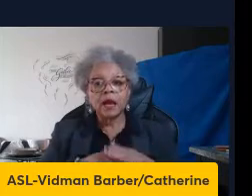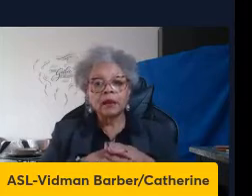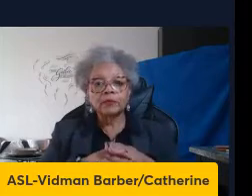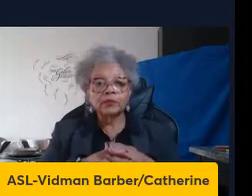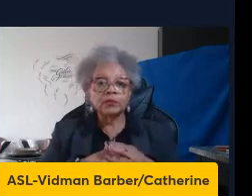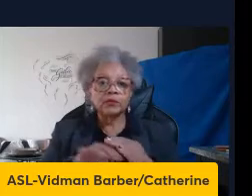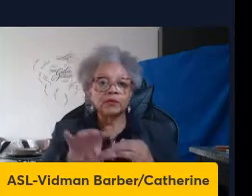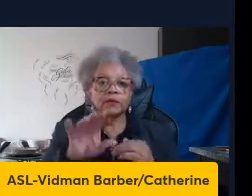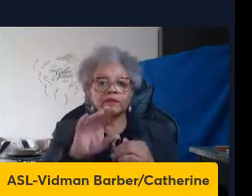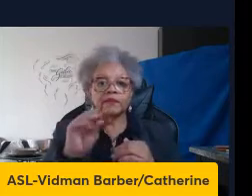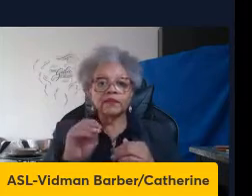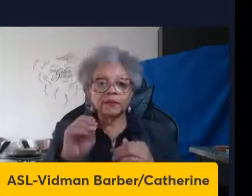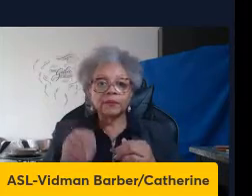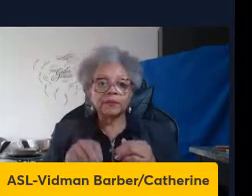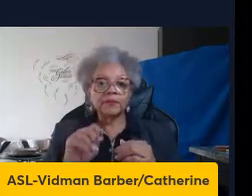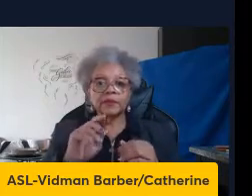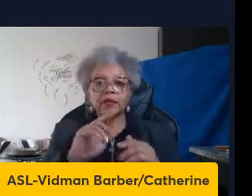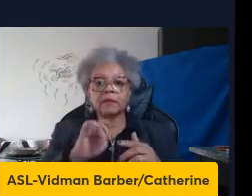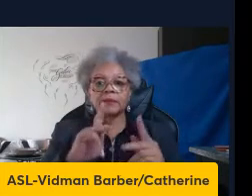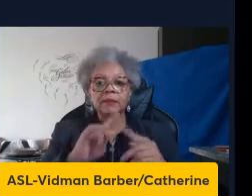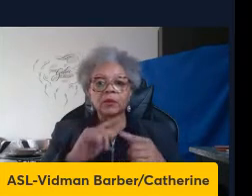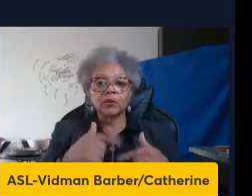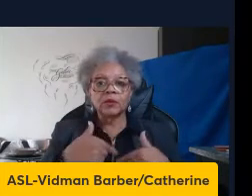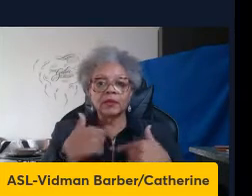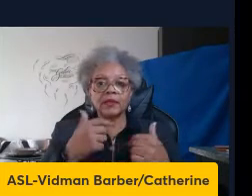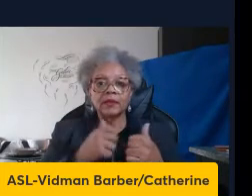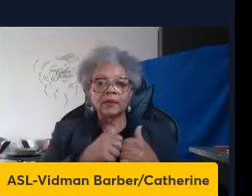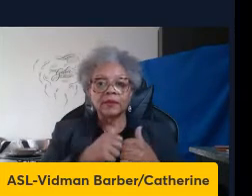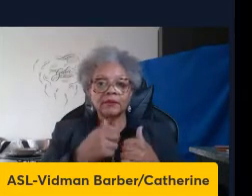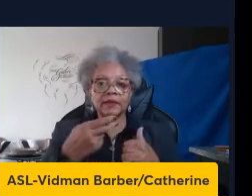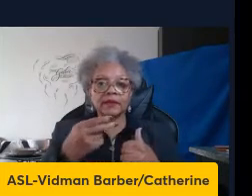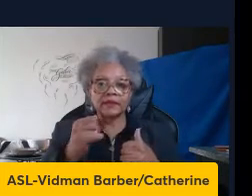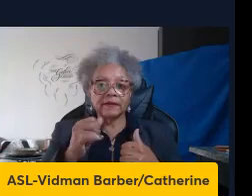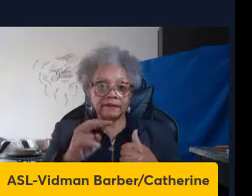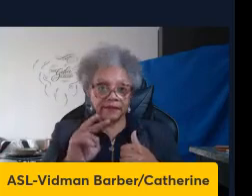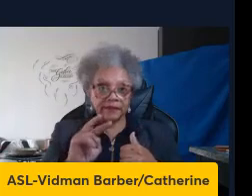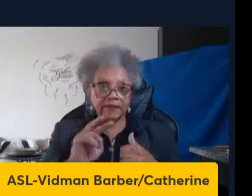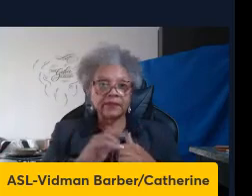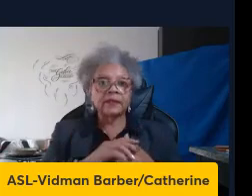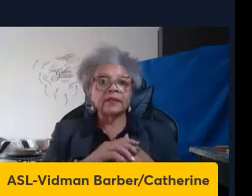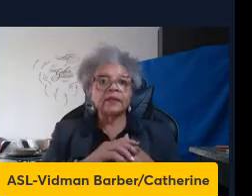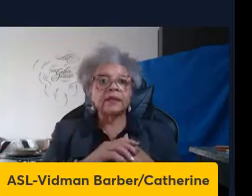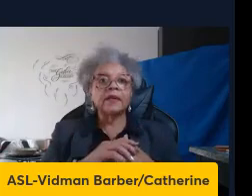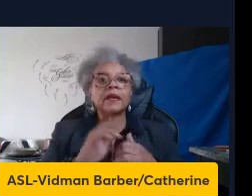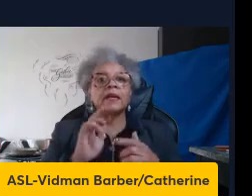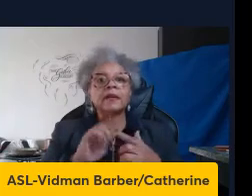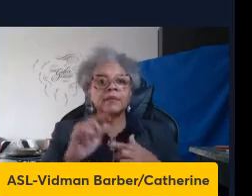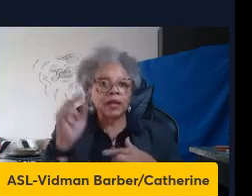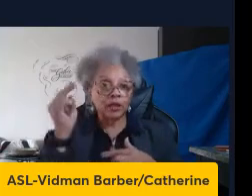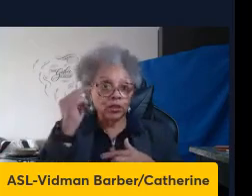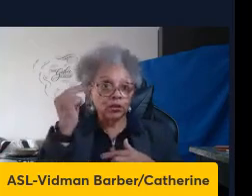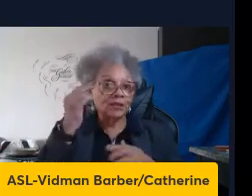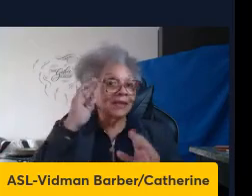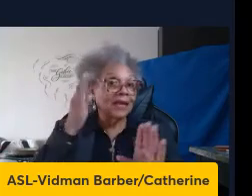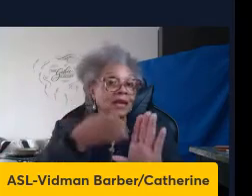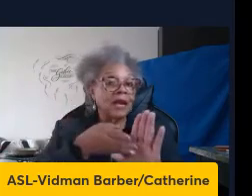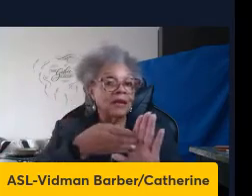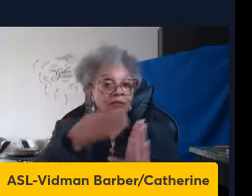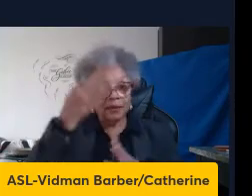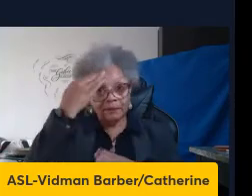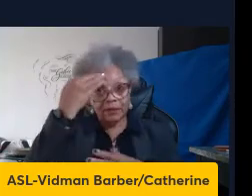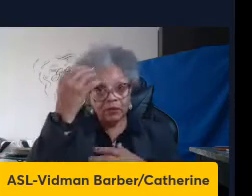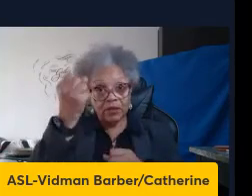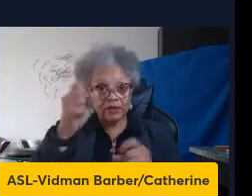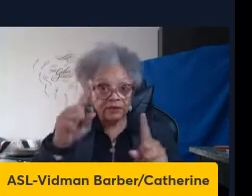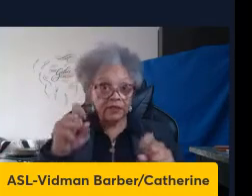people that live with HIV. So, it's a large percent of individuals. And they're diagnosed by neuropsychologic and mental health testing. So, you give a